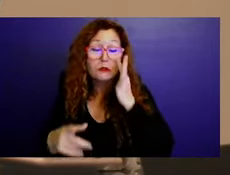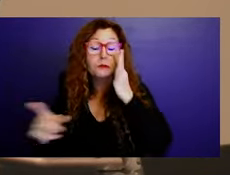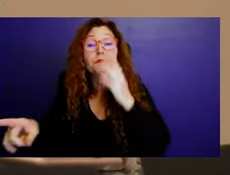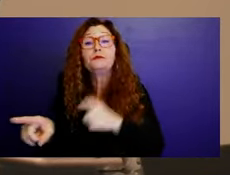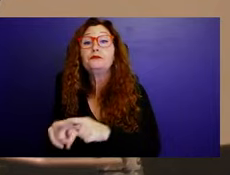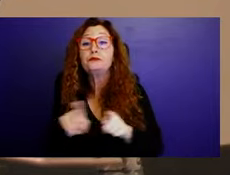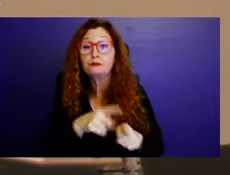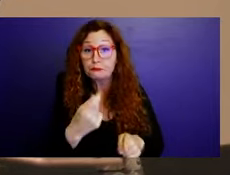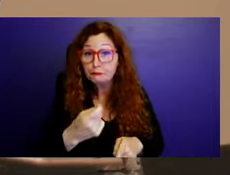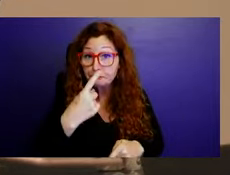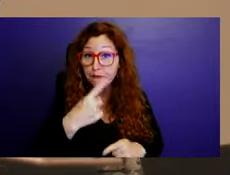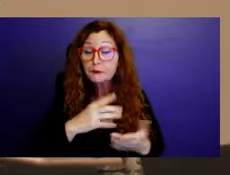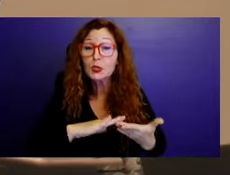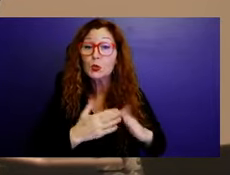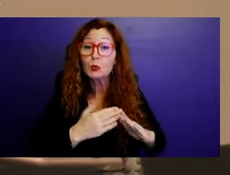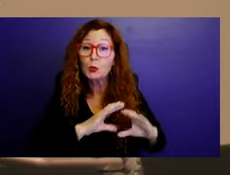but